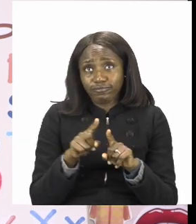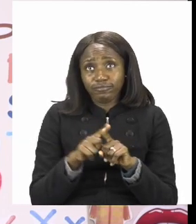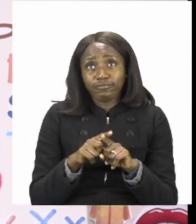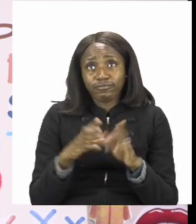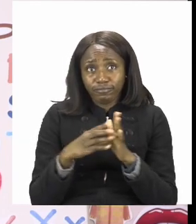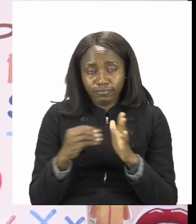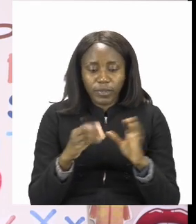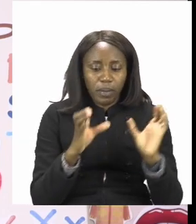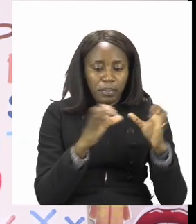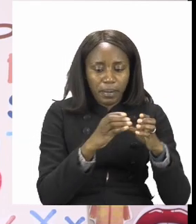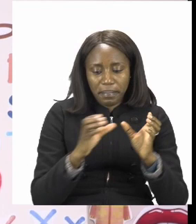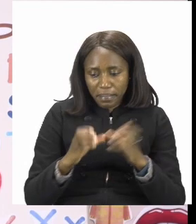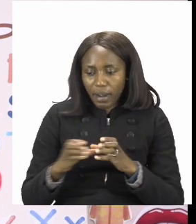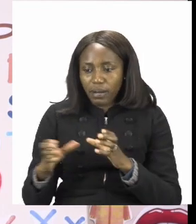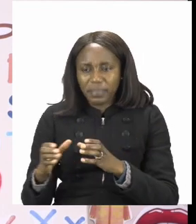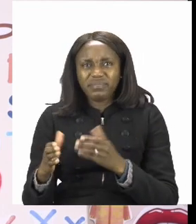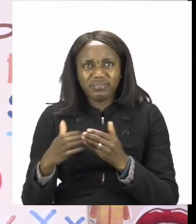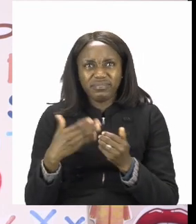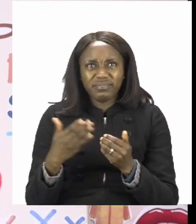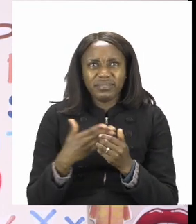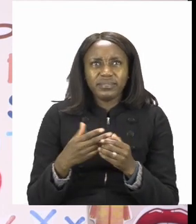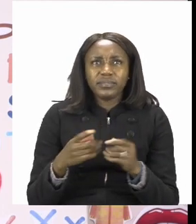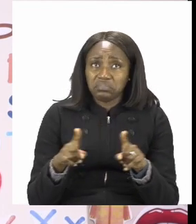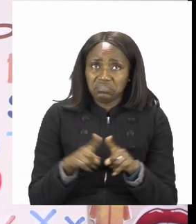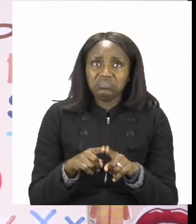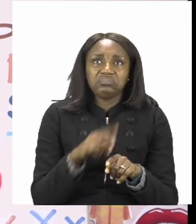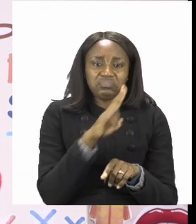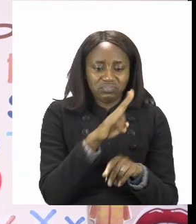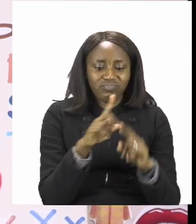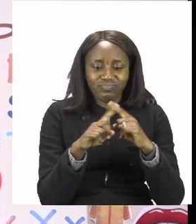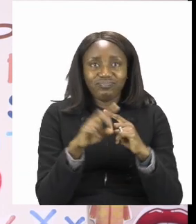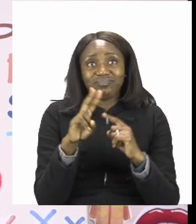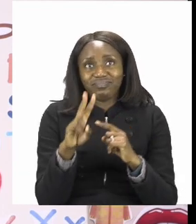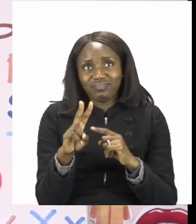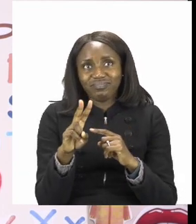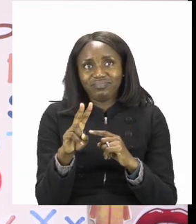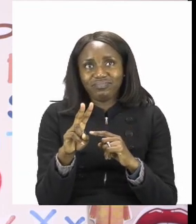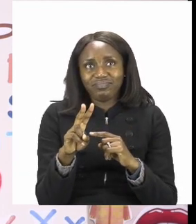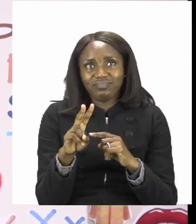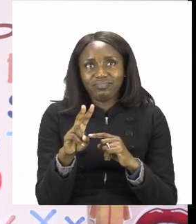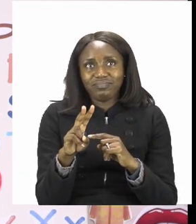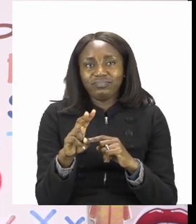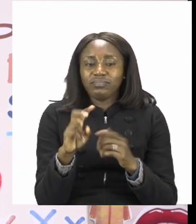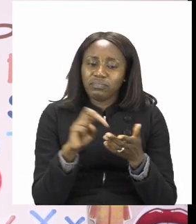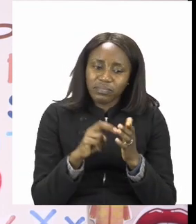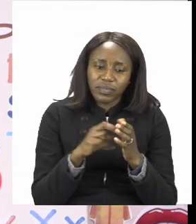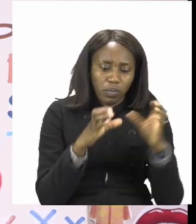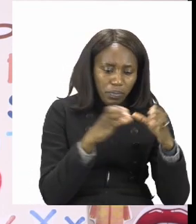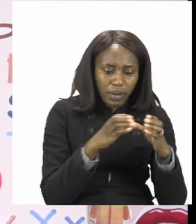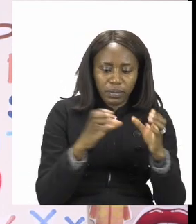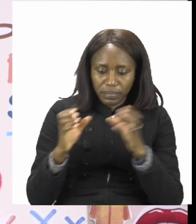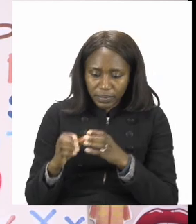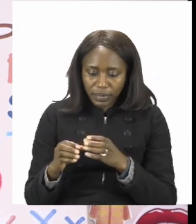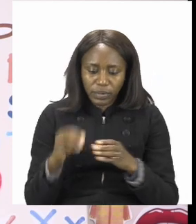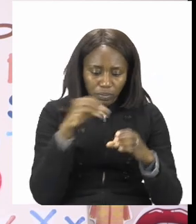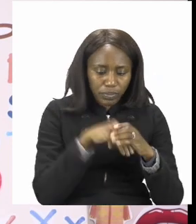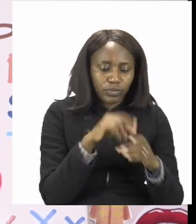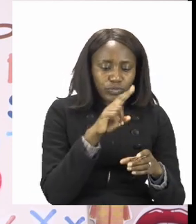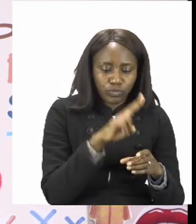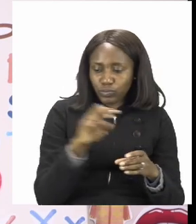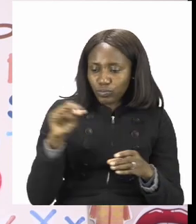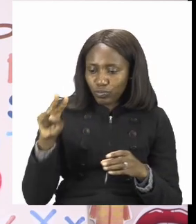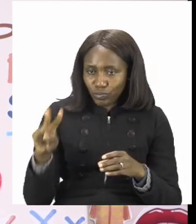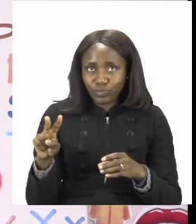Remember it's the same as saying two times two. You need to draw two groups and inside you put two.